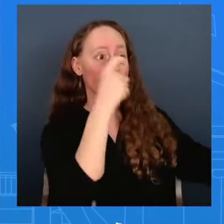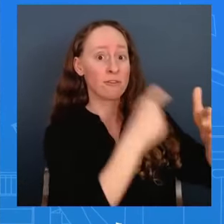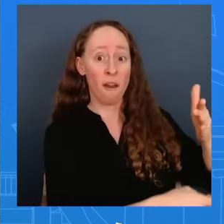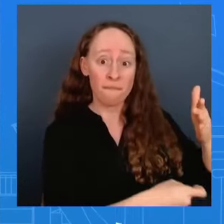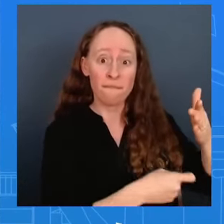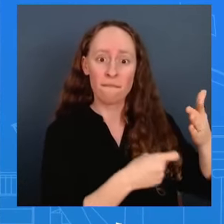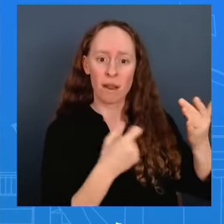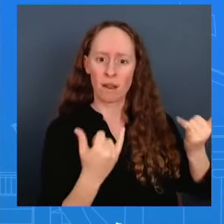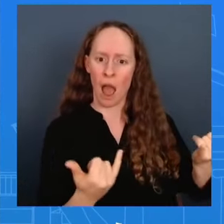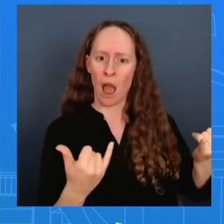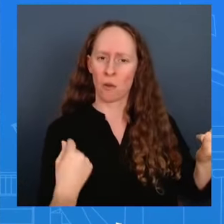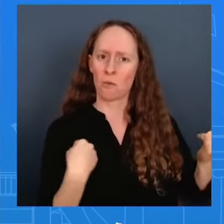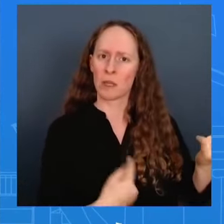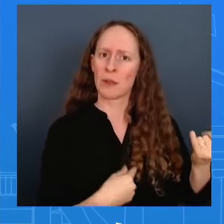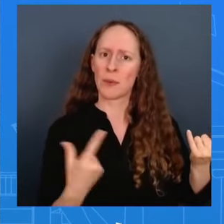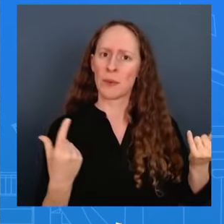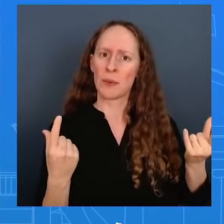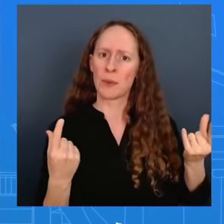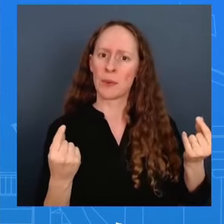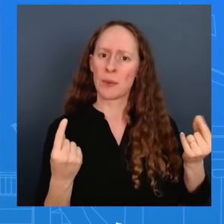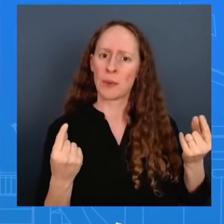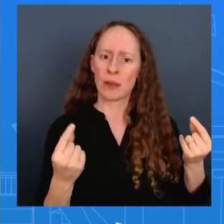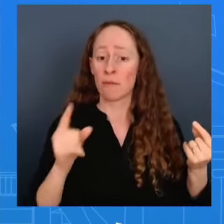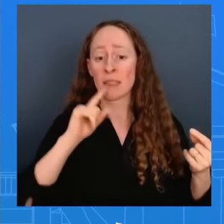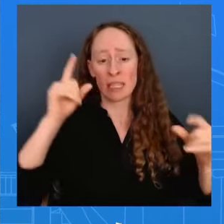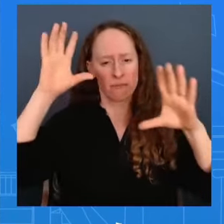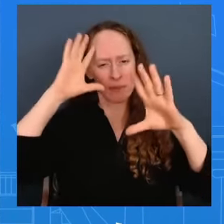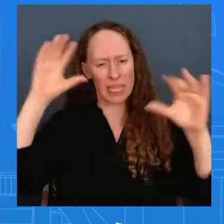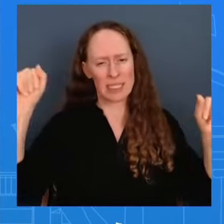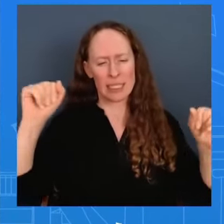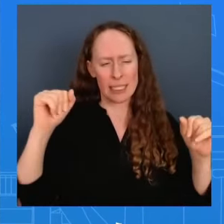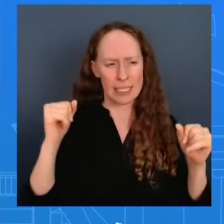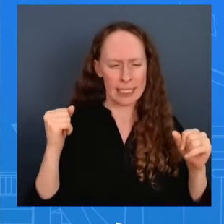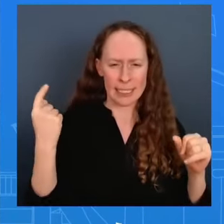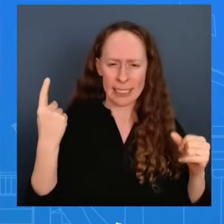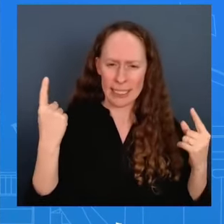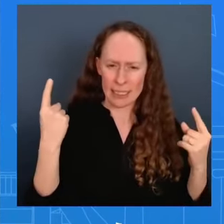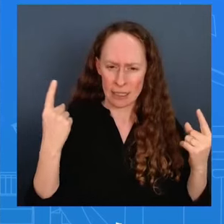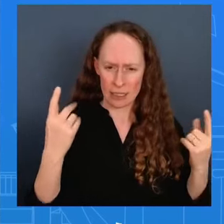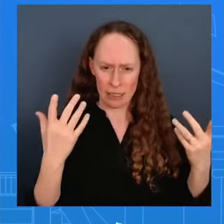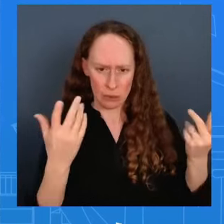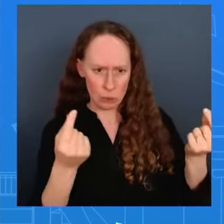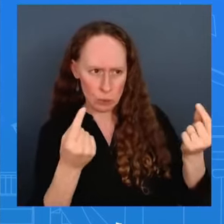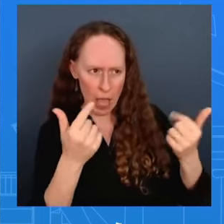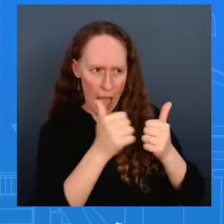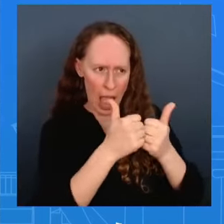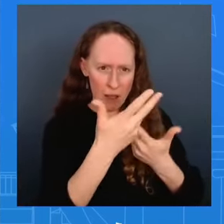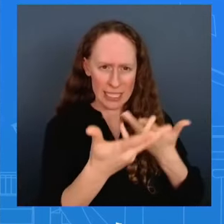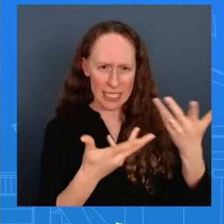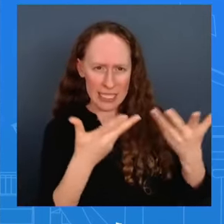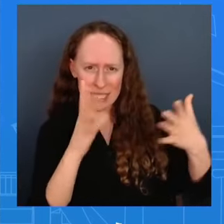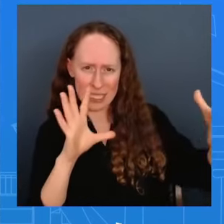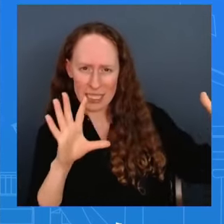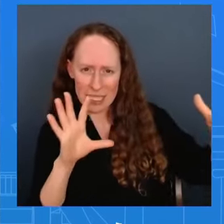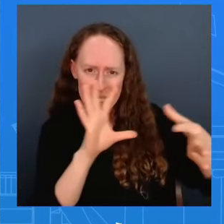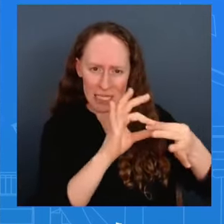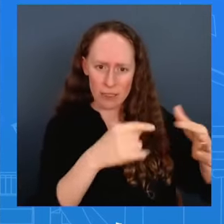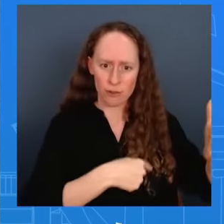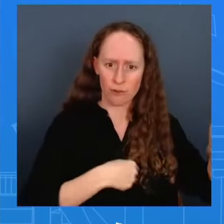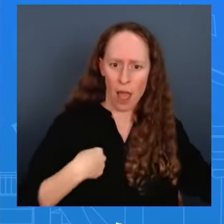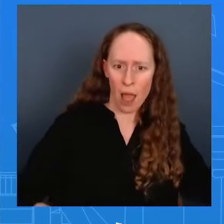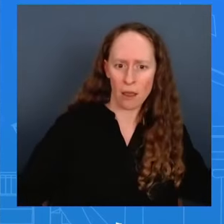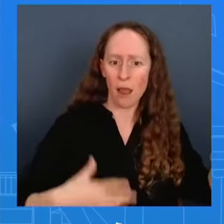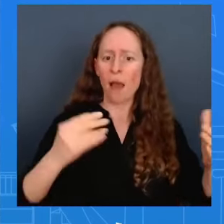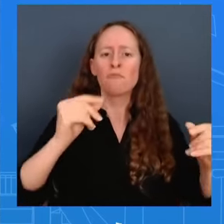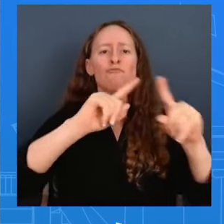approach a relationship like the one between the u.s and china and these issues around the industries and the jobs of the future